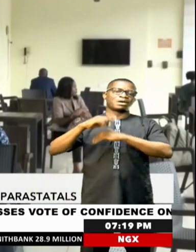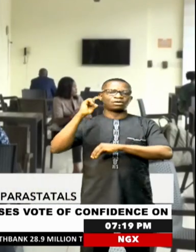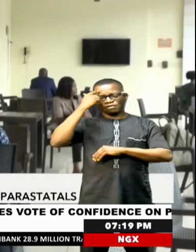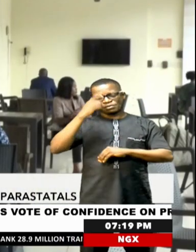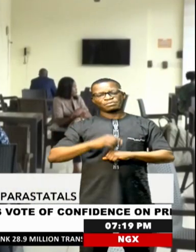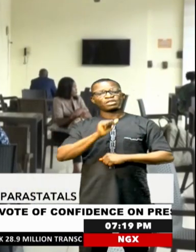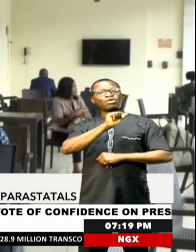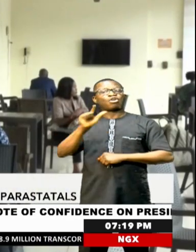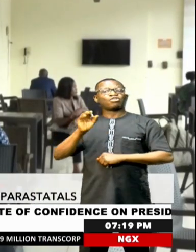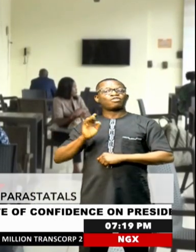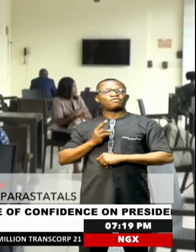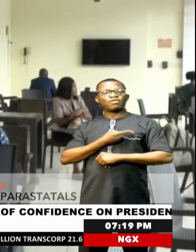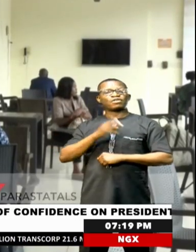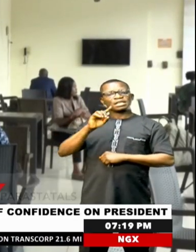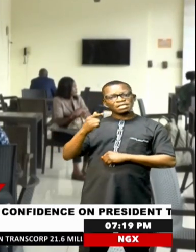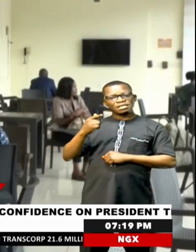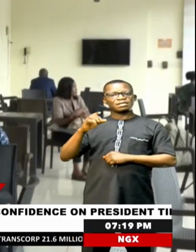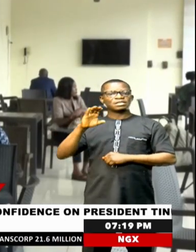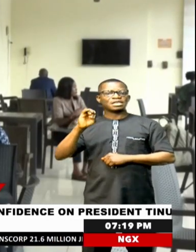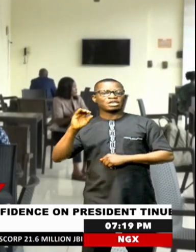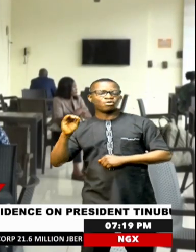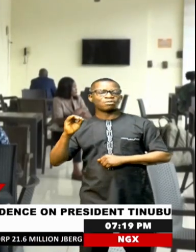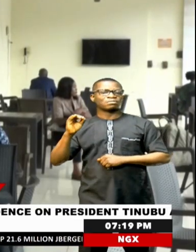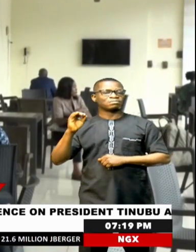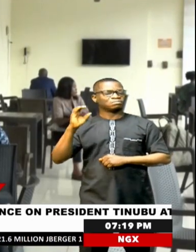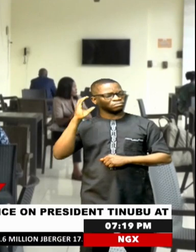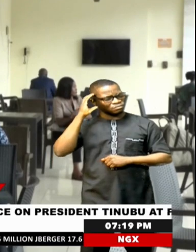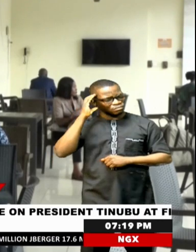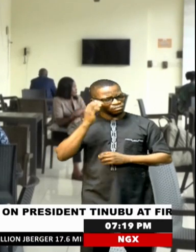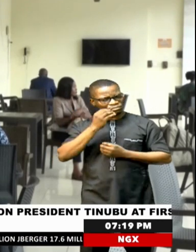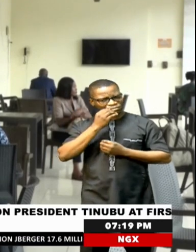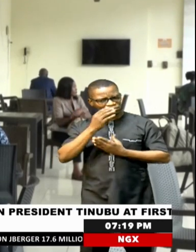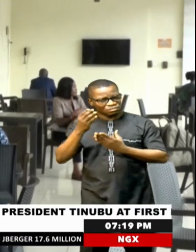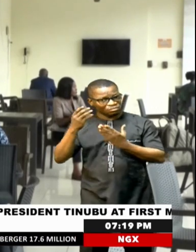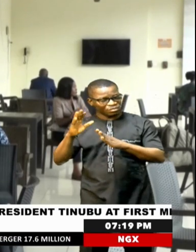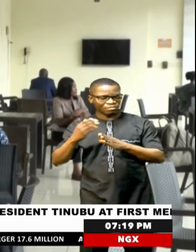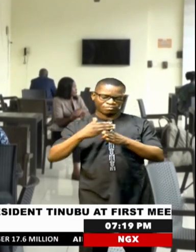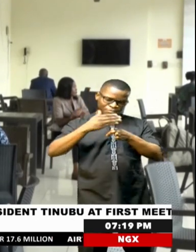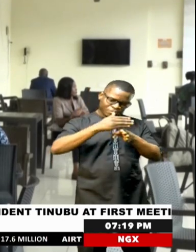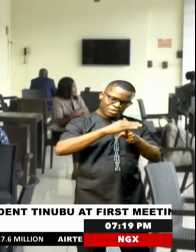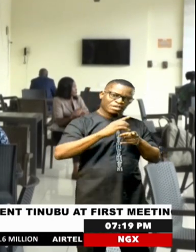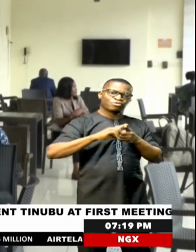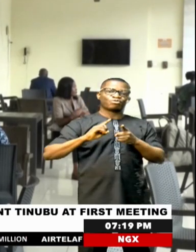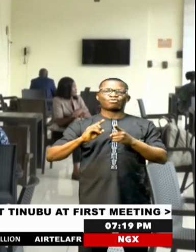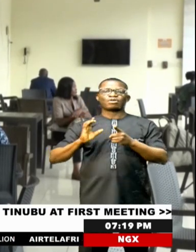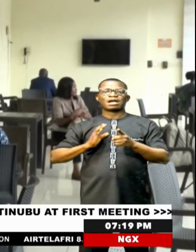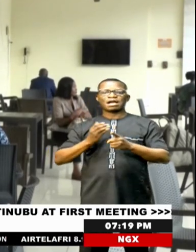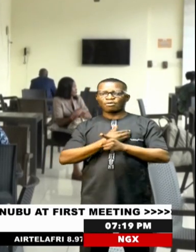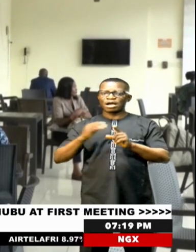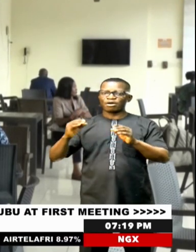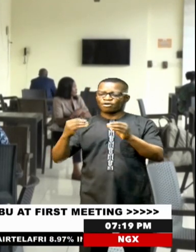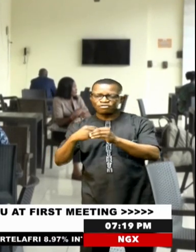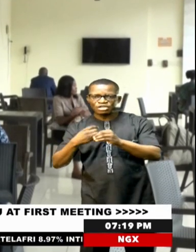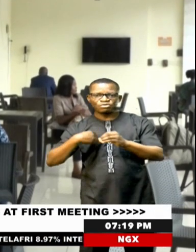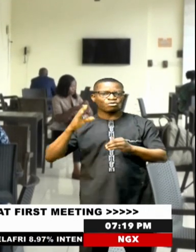DGs, CEOs, we're going to take this information, extrapolate it down to our different directorates and we're all